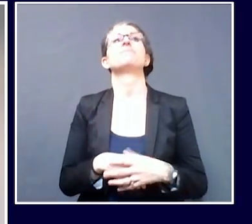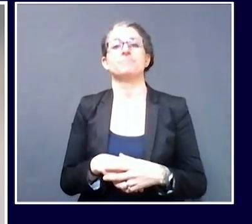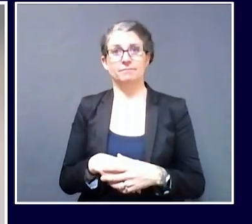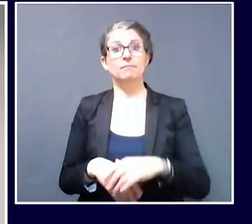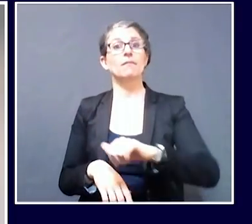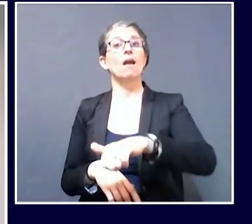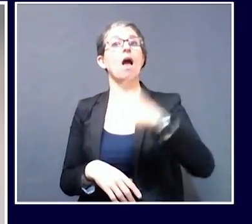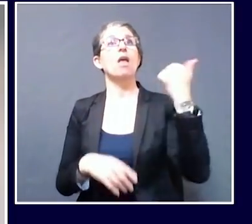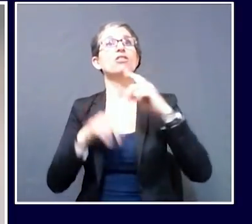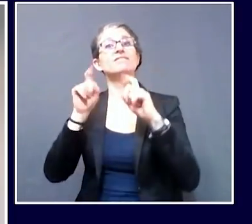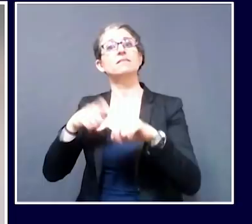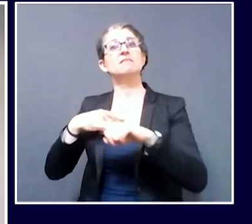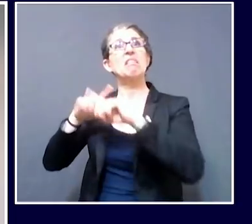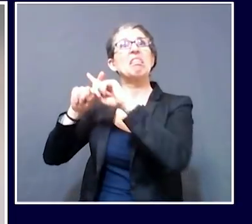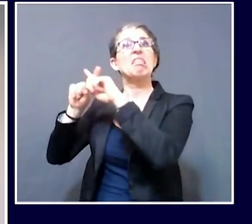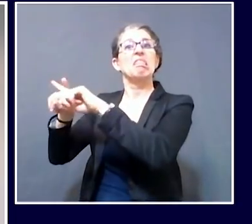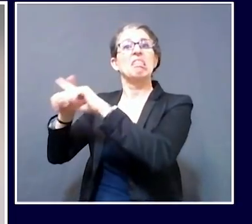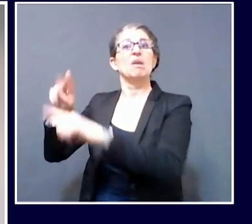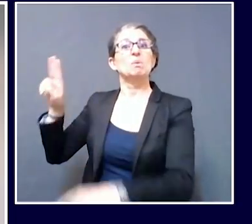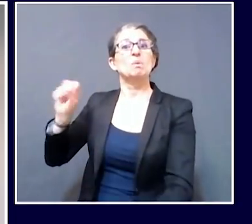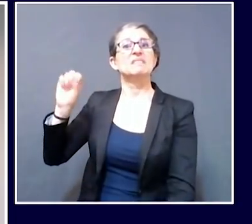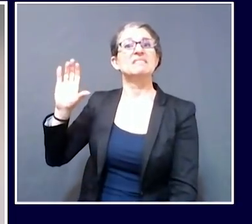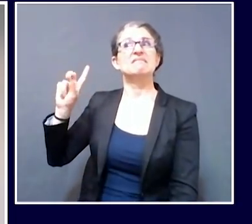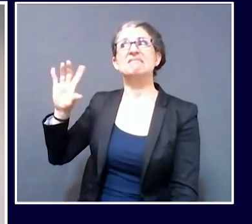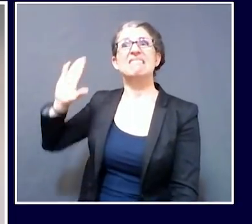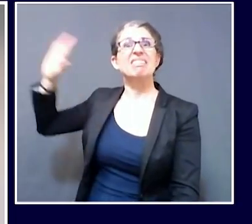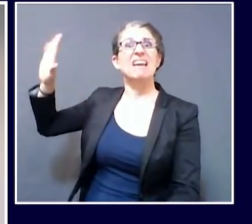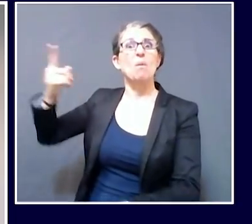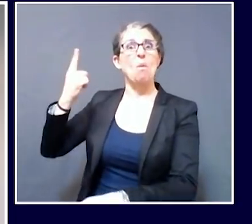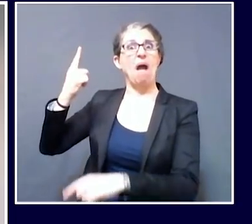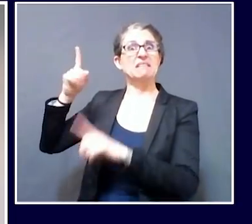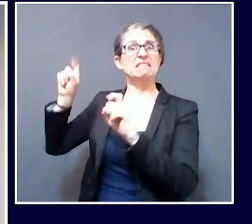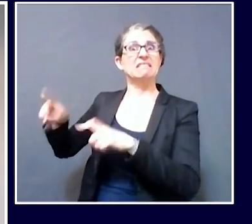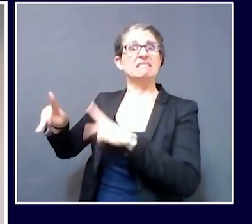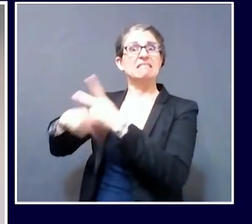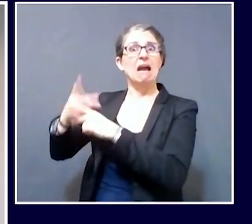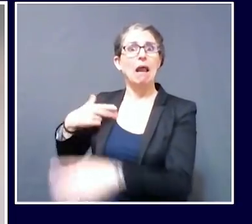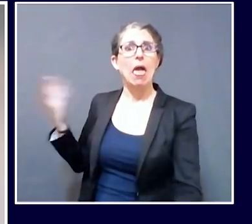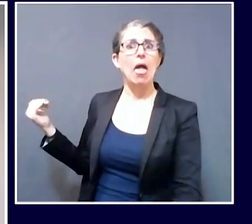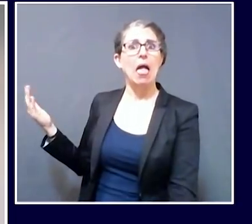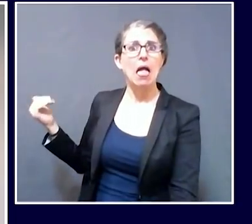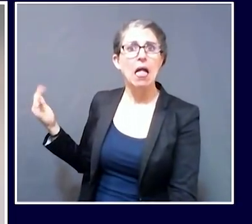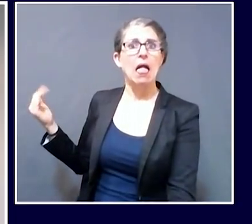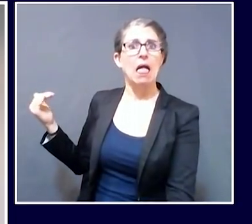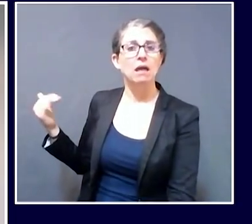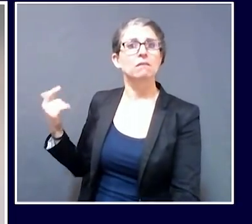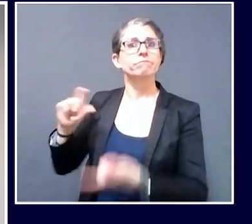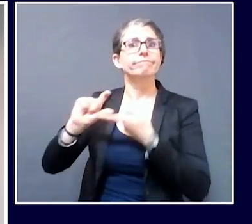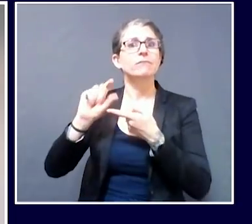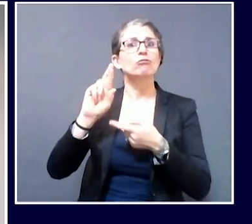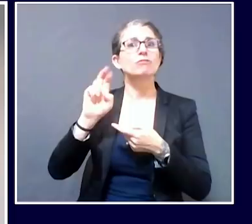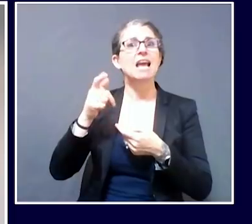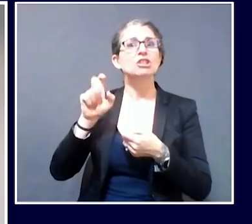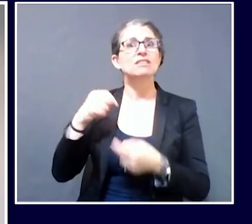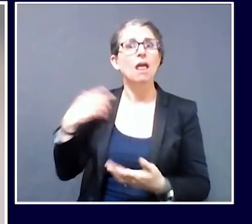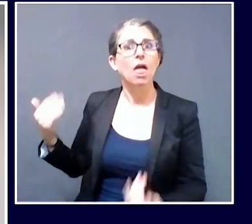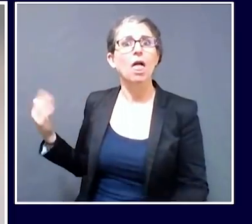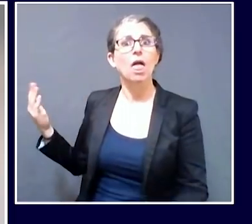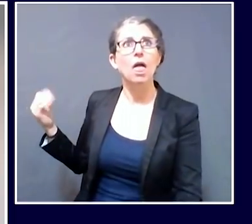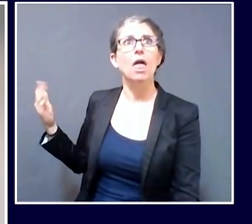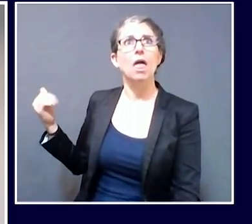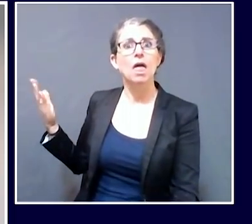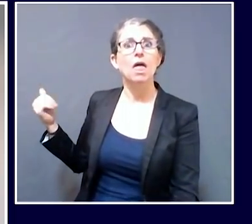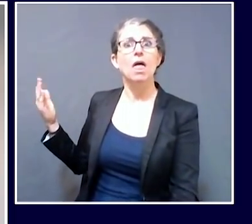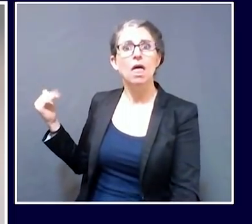the US CDC for furnishing us with testing kits, our independence and striking the deal with